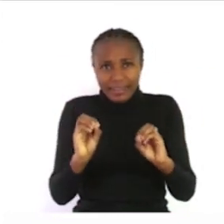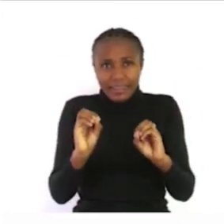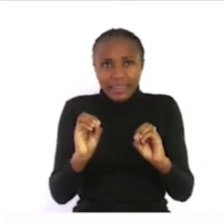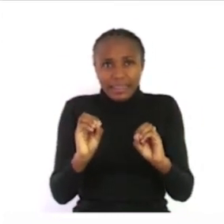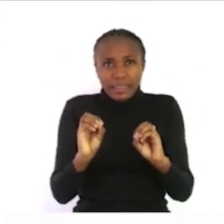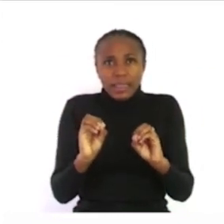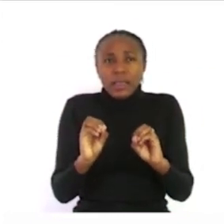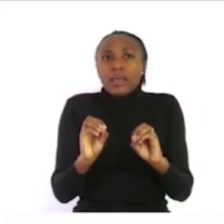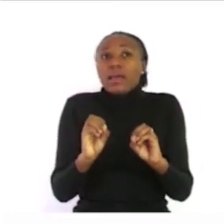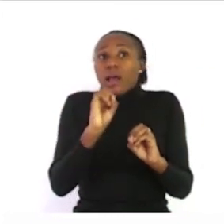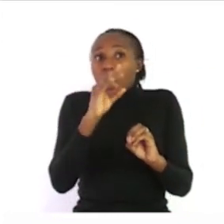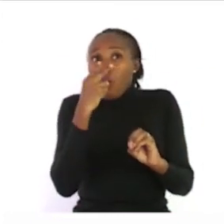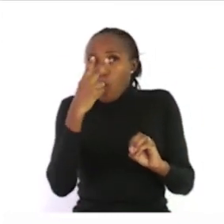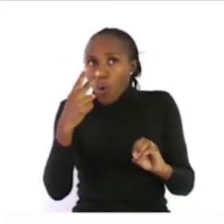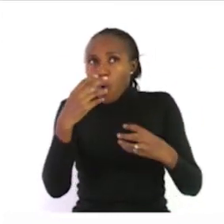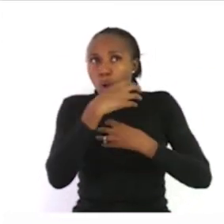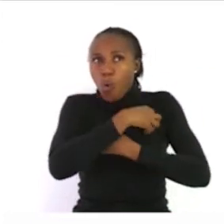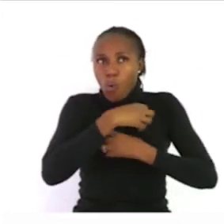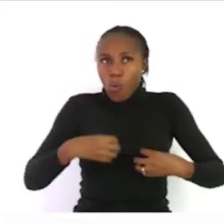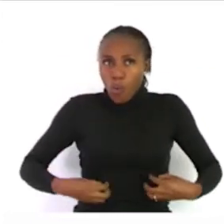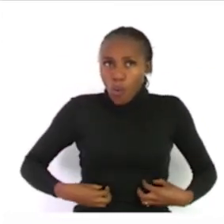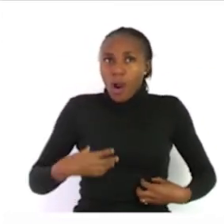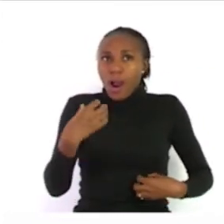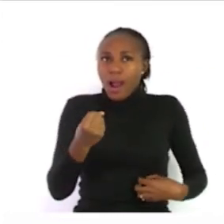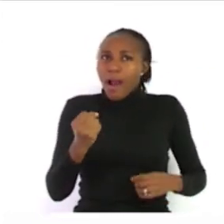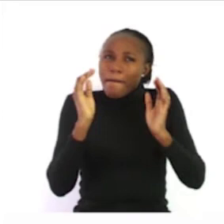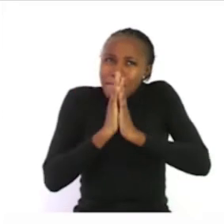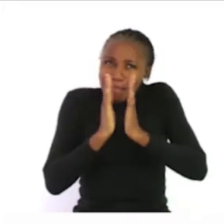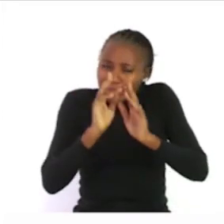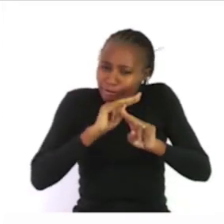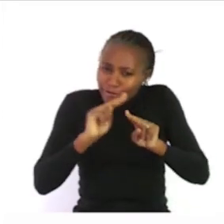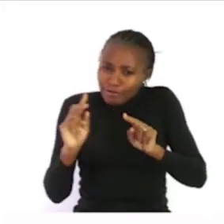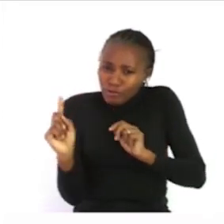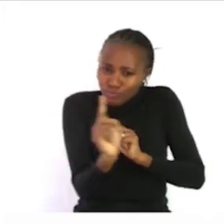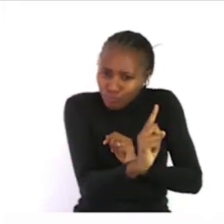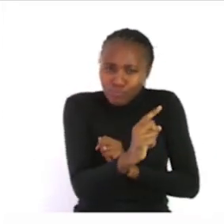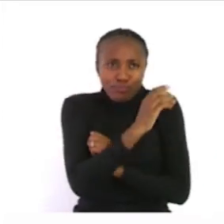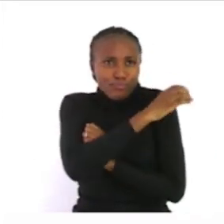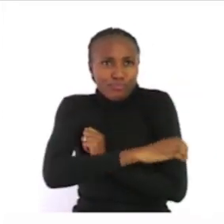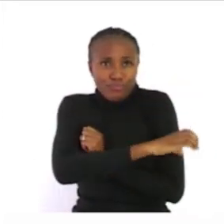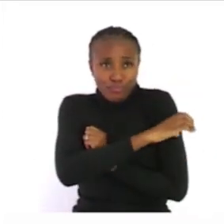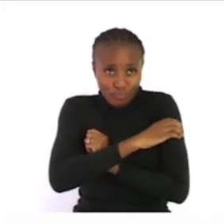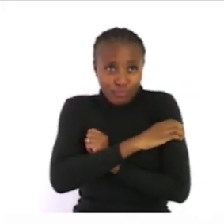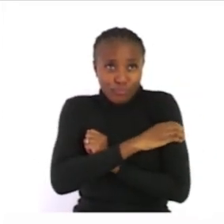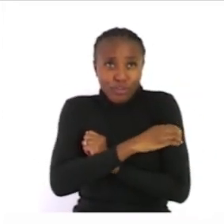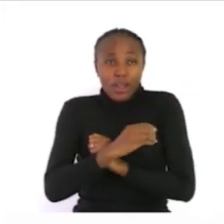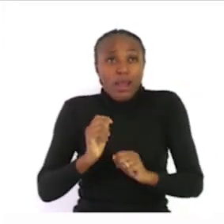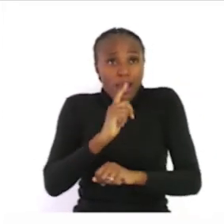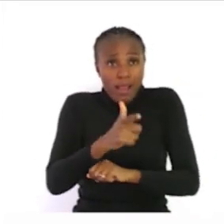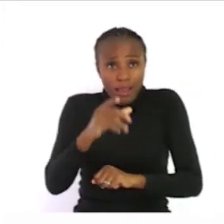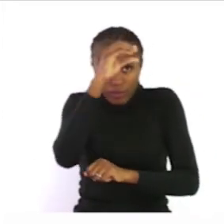notice that you have these symptoms please visit a nearest clinic to get an injection